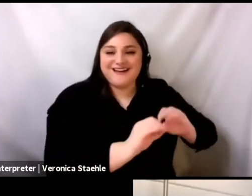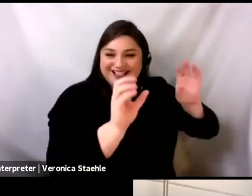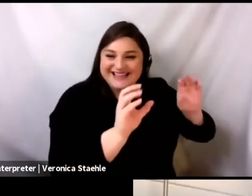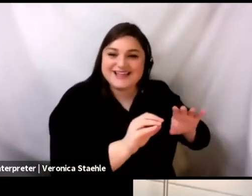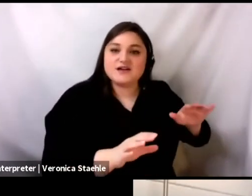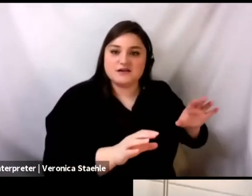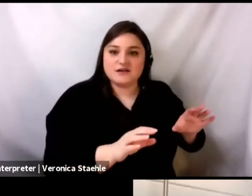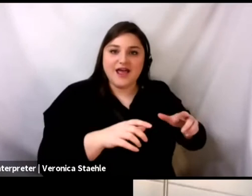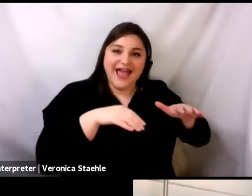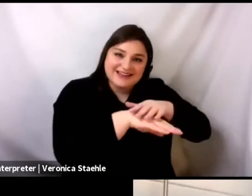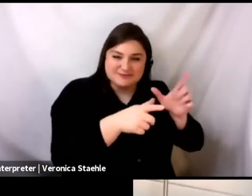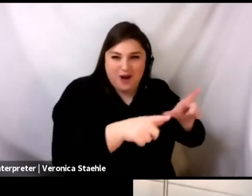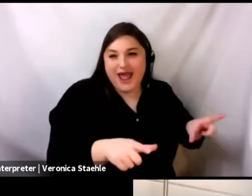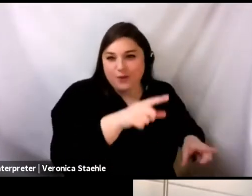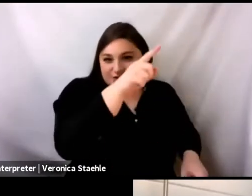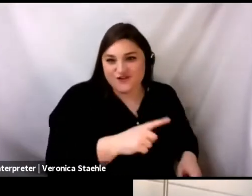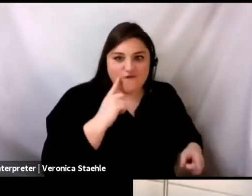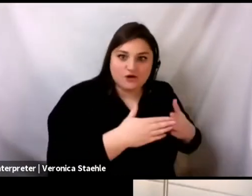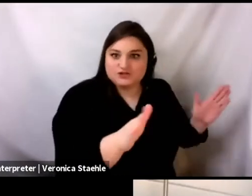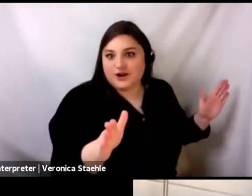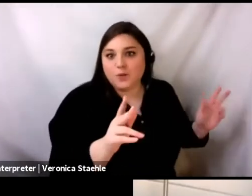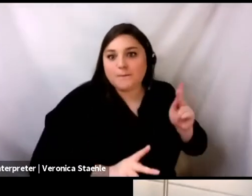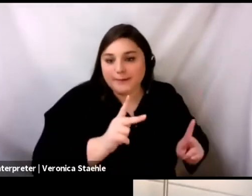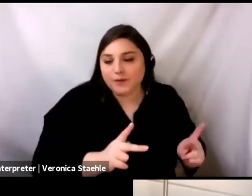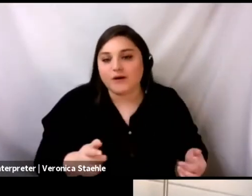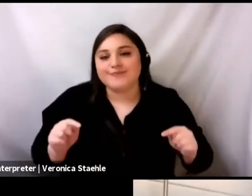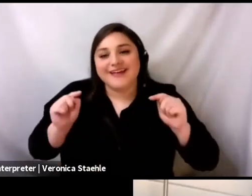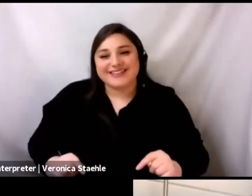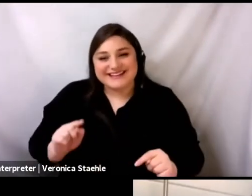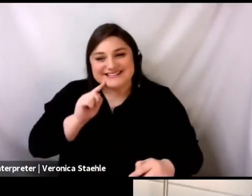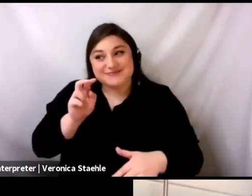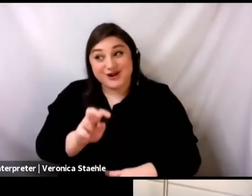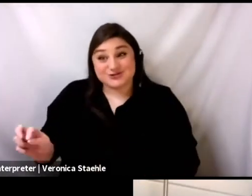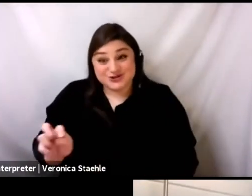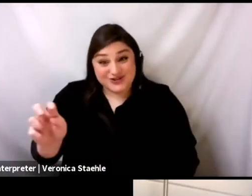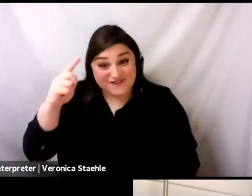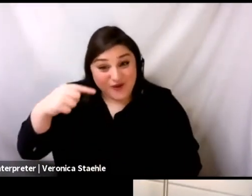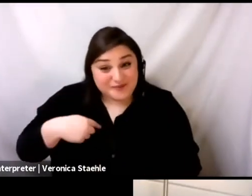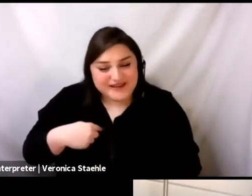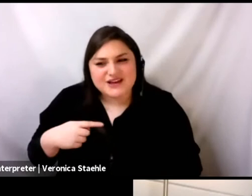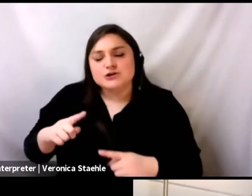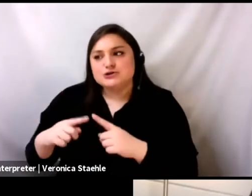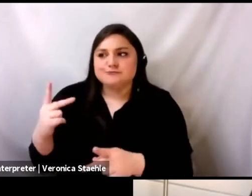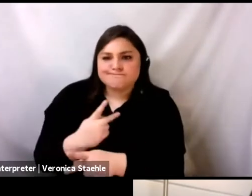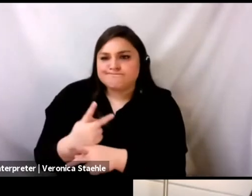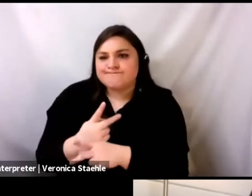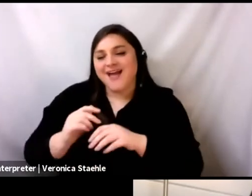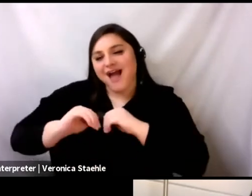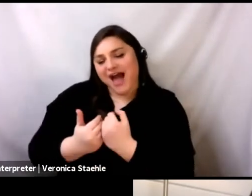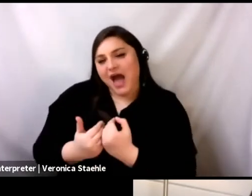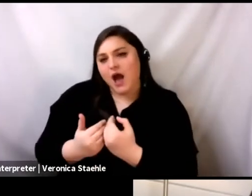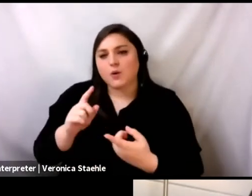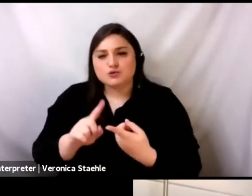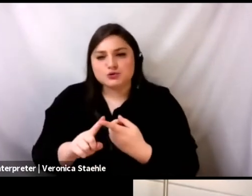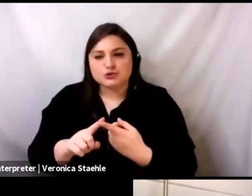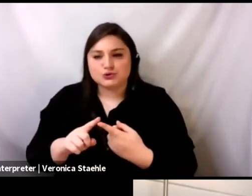been a really interesting journey. Um, because at first, you know, I, I think I was like thinking about how do we bring it, bring it down to a level of like, say